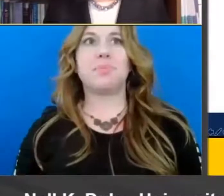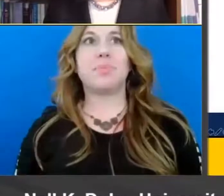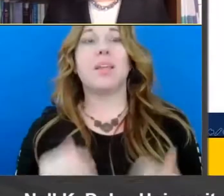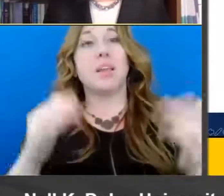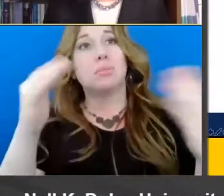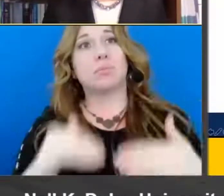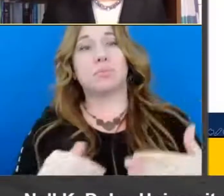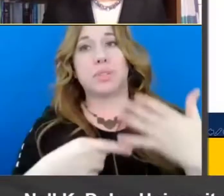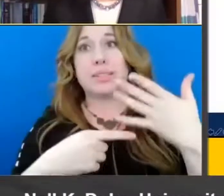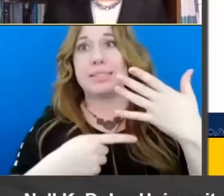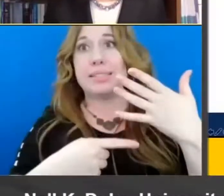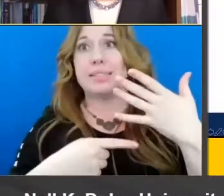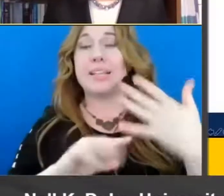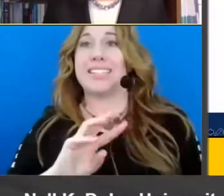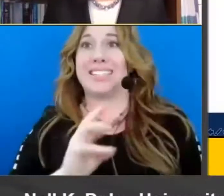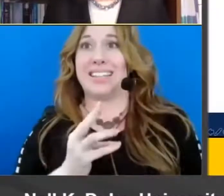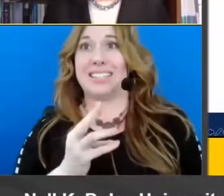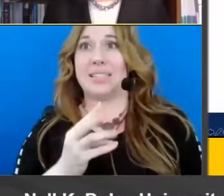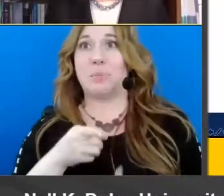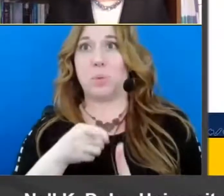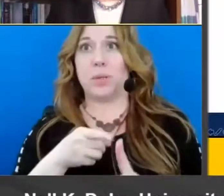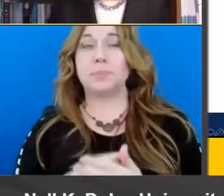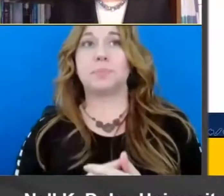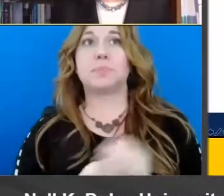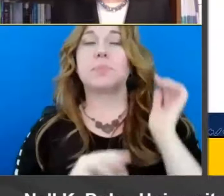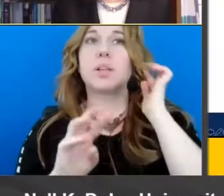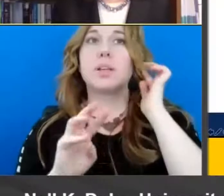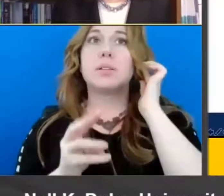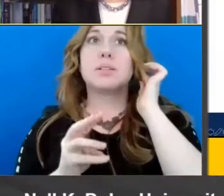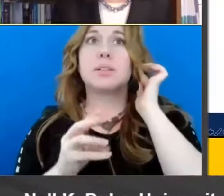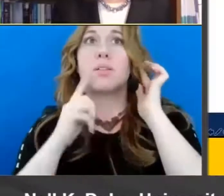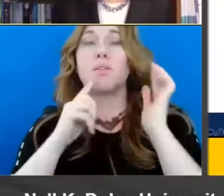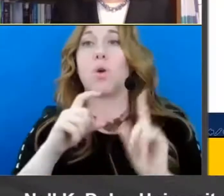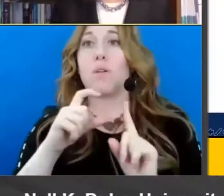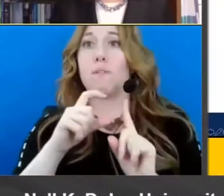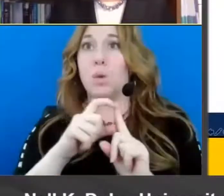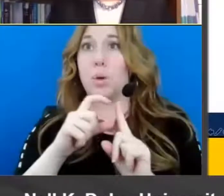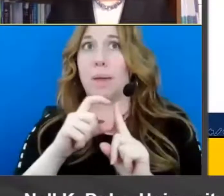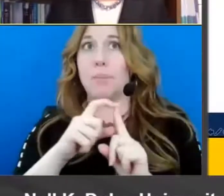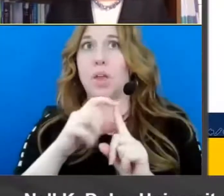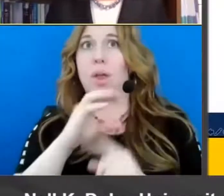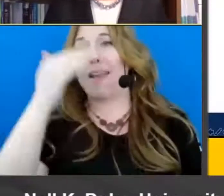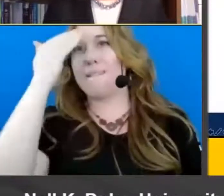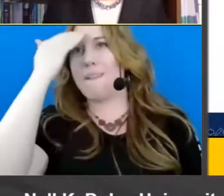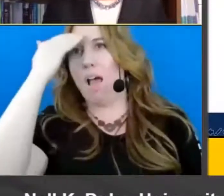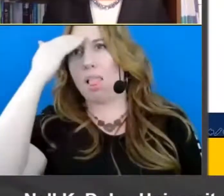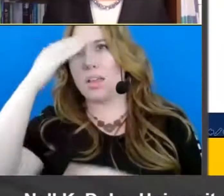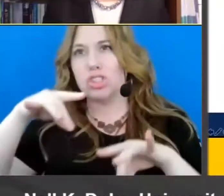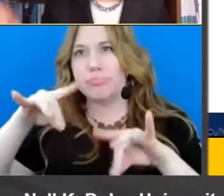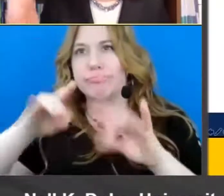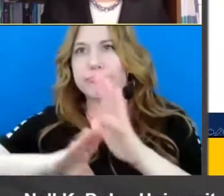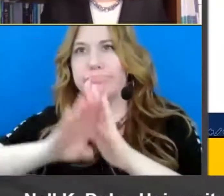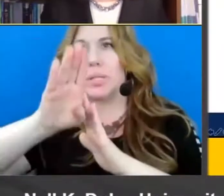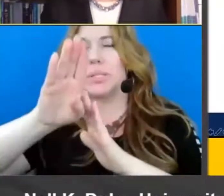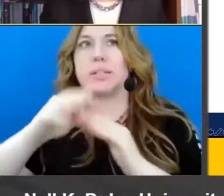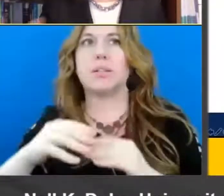to a sixth point um and this is a point about vocabulary and knowledge building um and i've linked those two we do